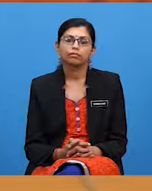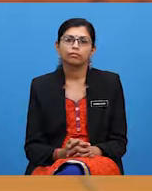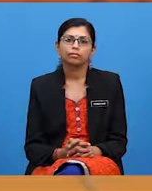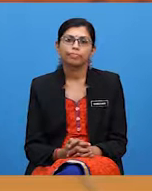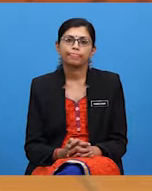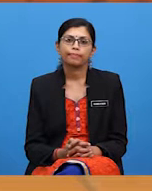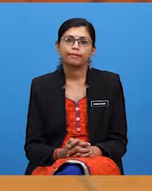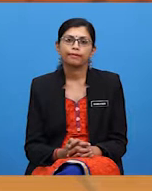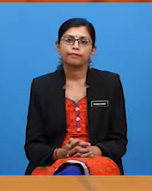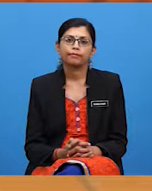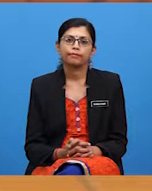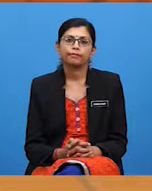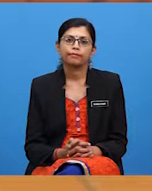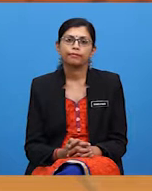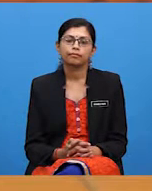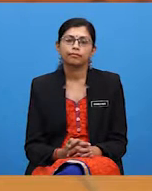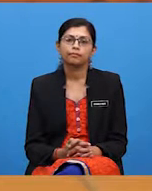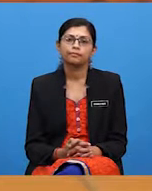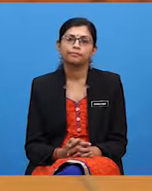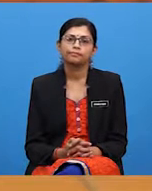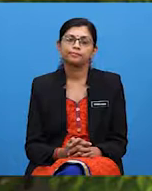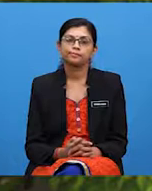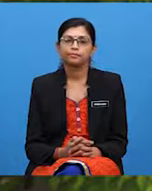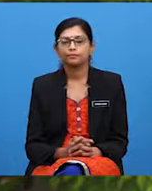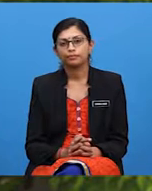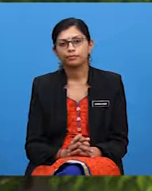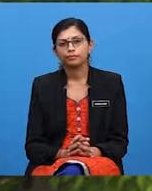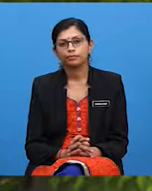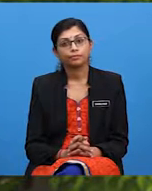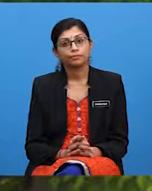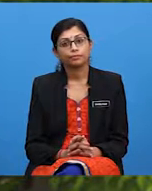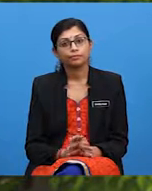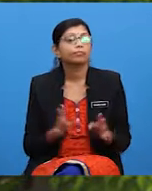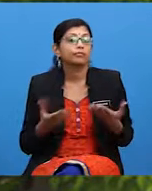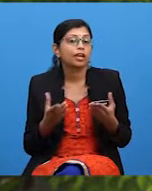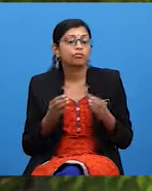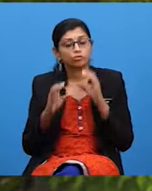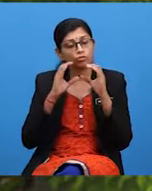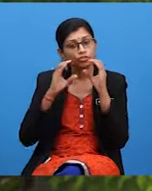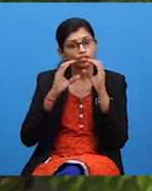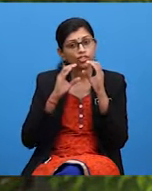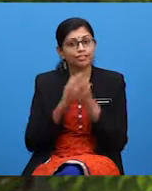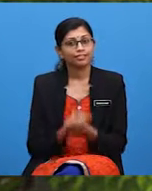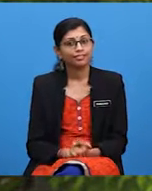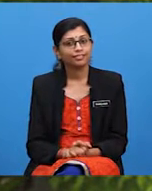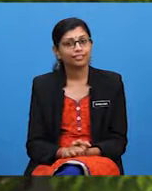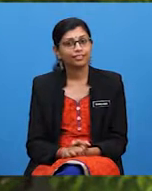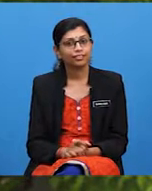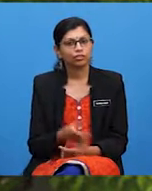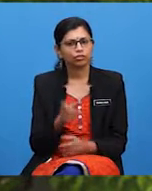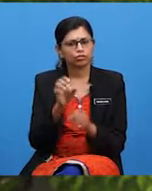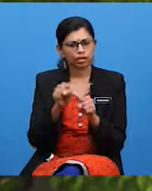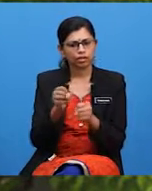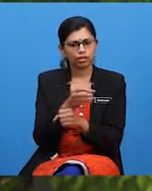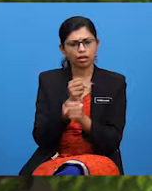You're joking! Yuck! Well, how was the conversation? Did you manage